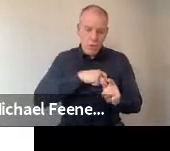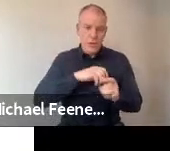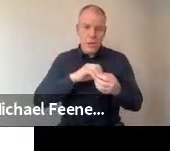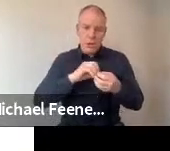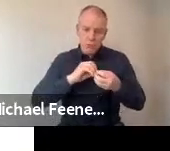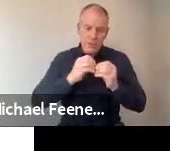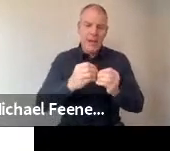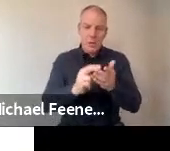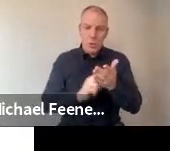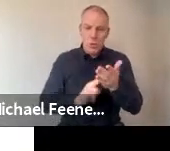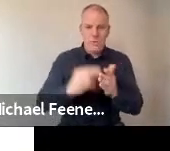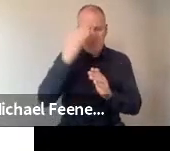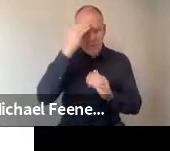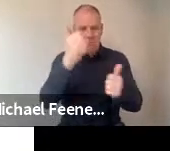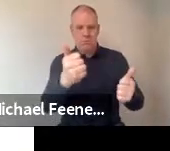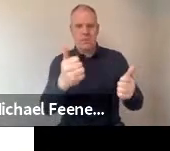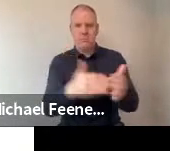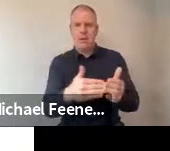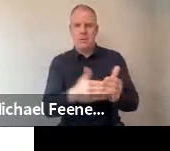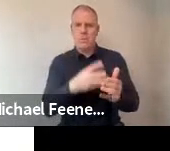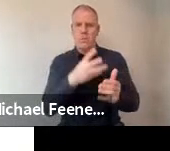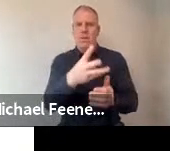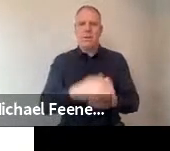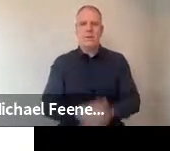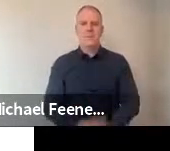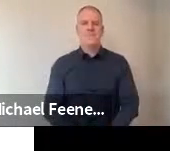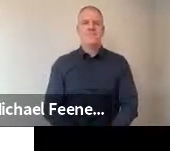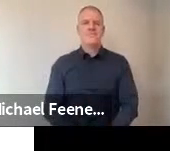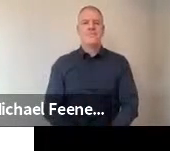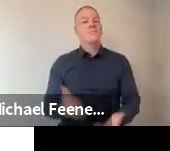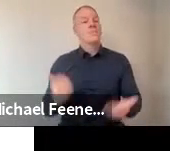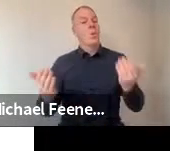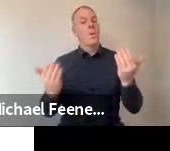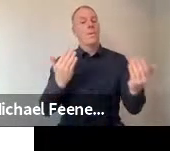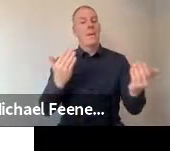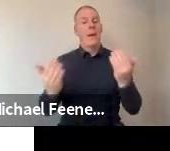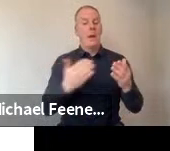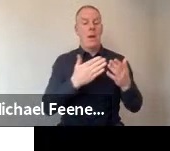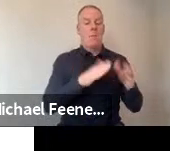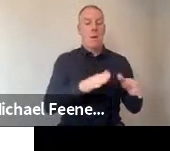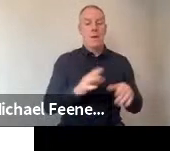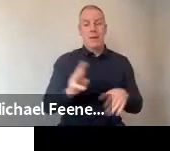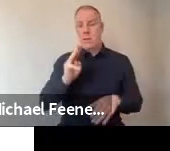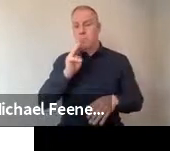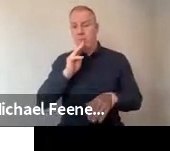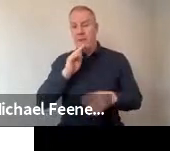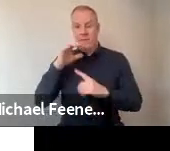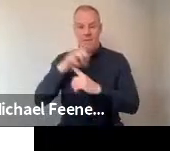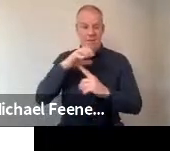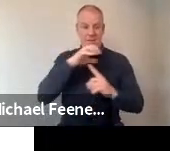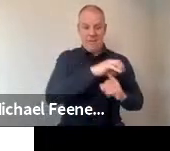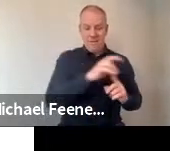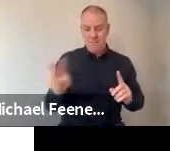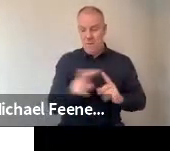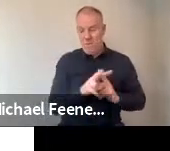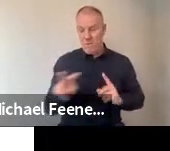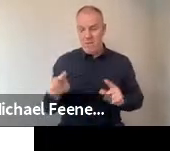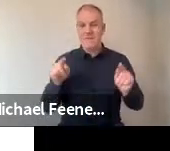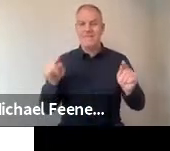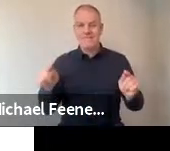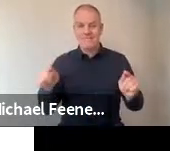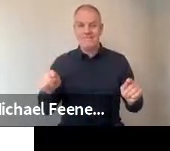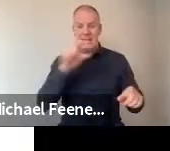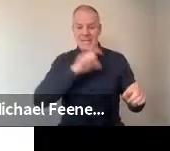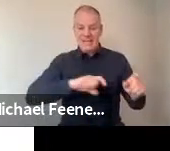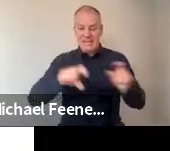useful knowledge. And we found when we compared public versus private institutions, the scientists